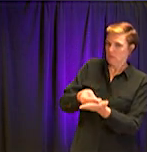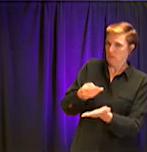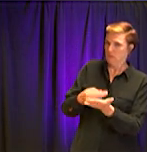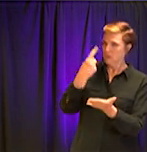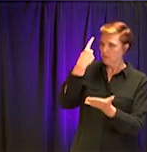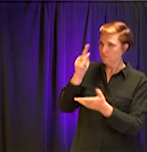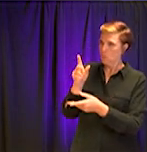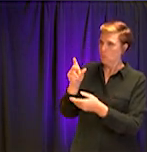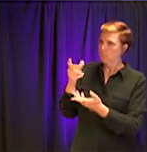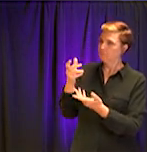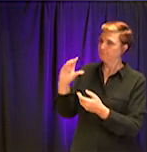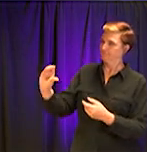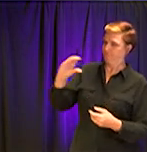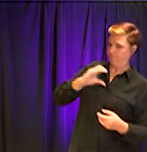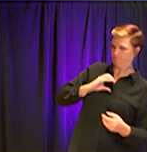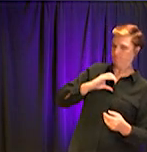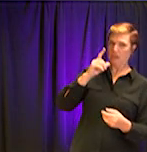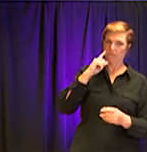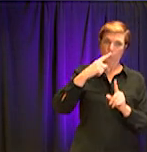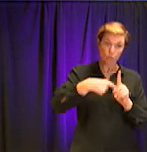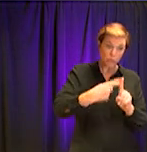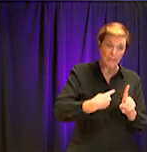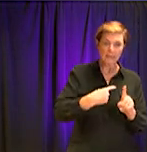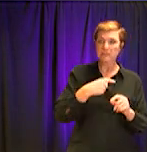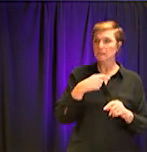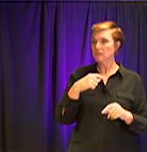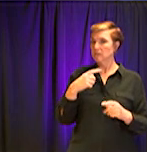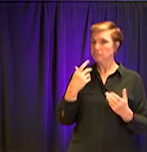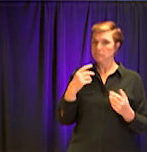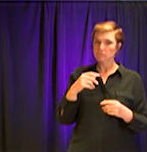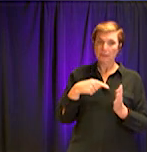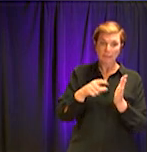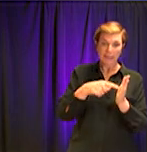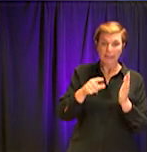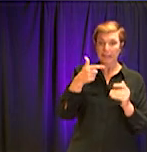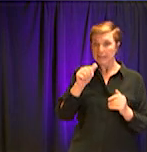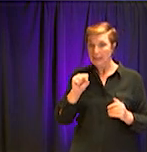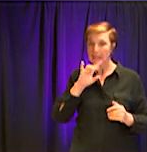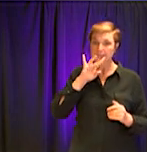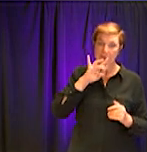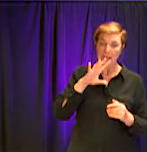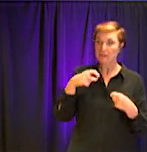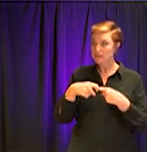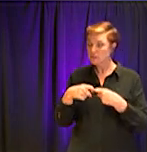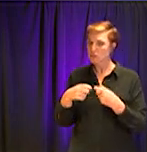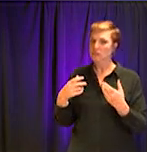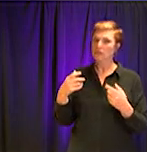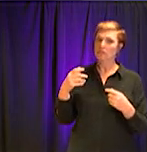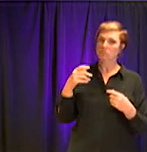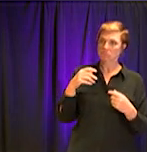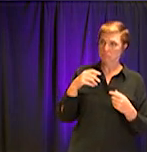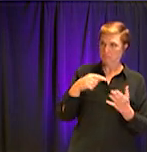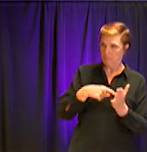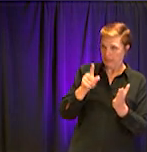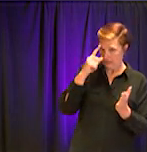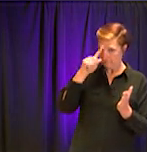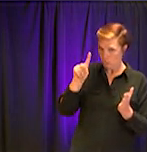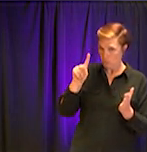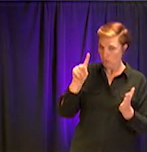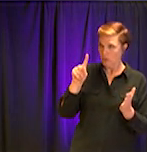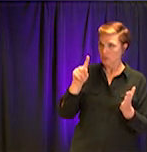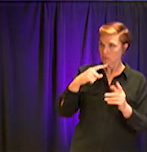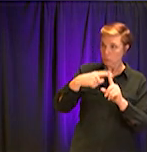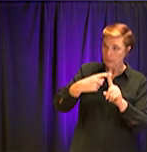or food? I'm going to direct this to Mayor Garrett of Decatur. Of course, there are many other cities in